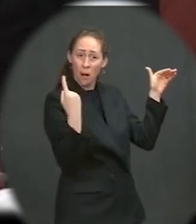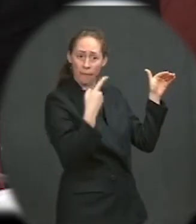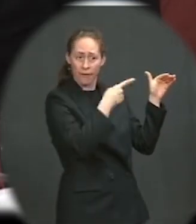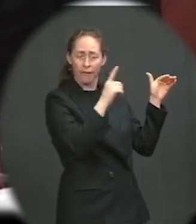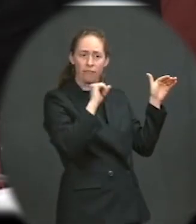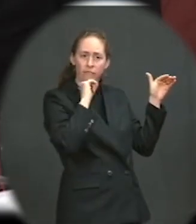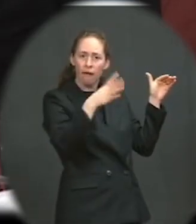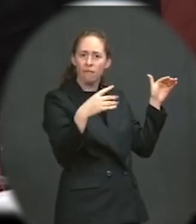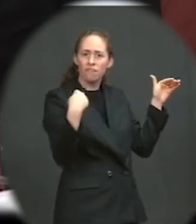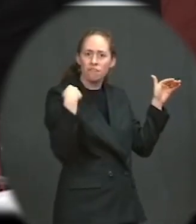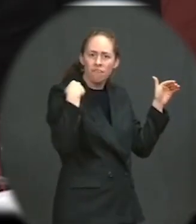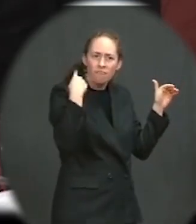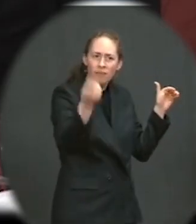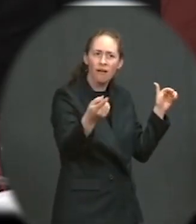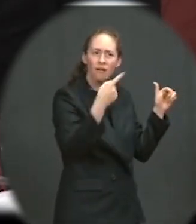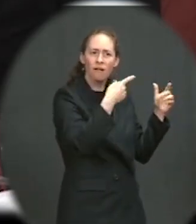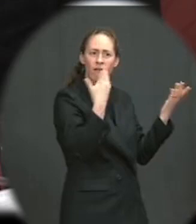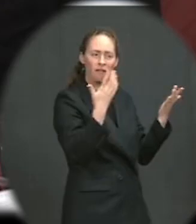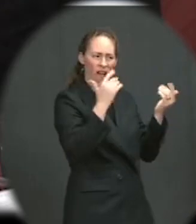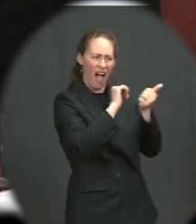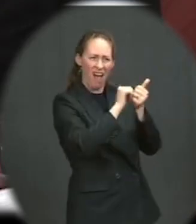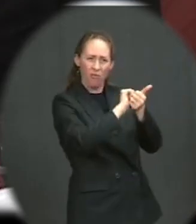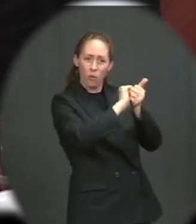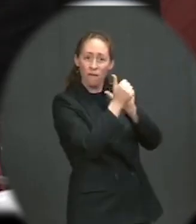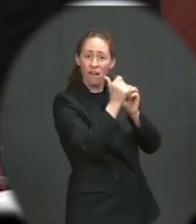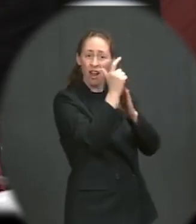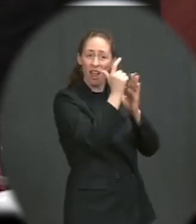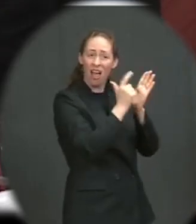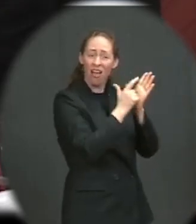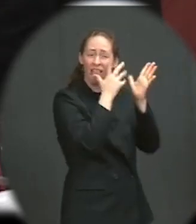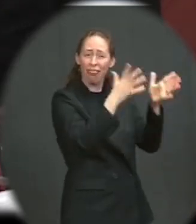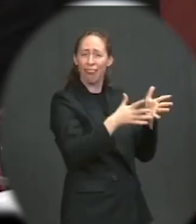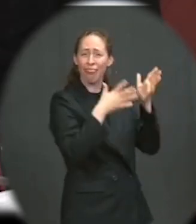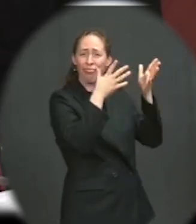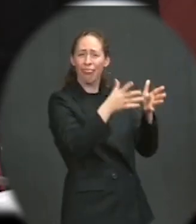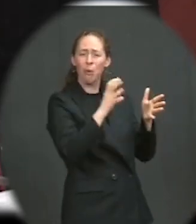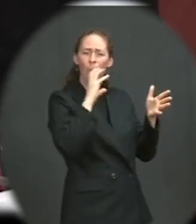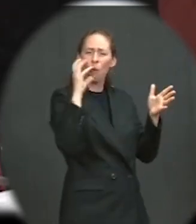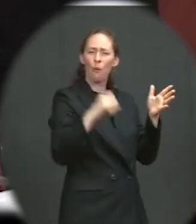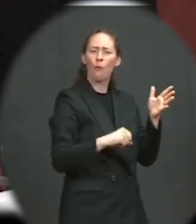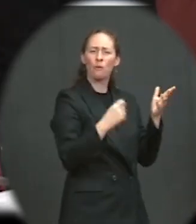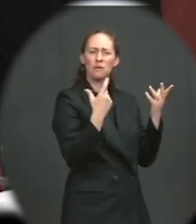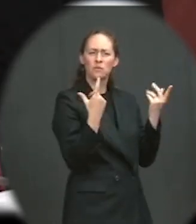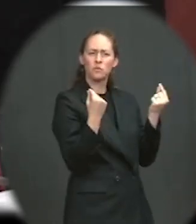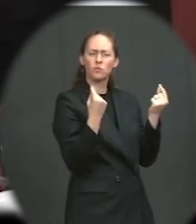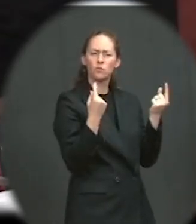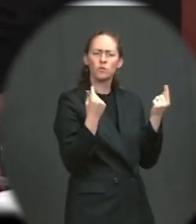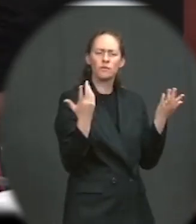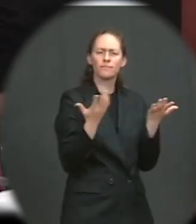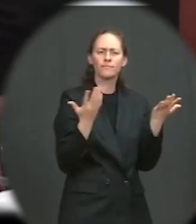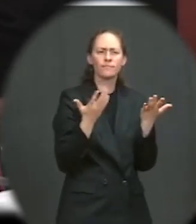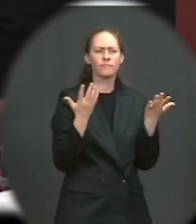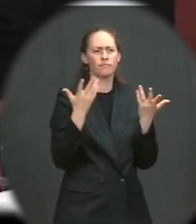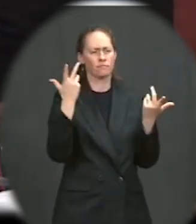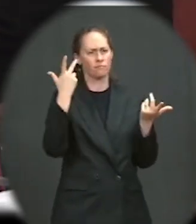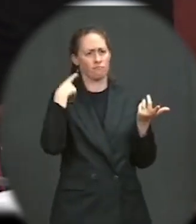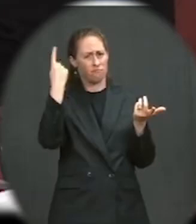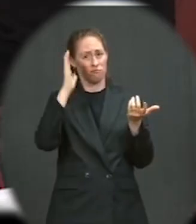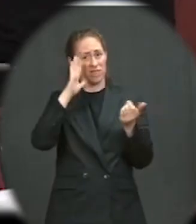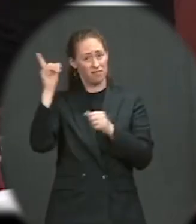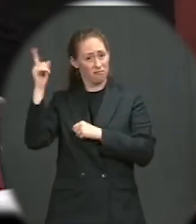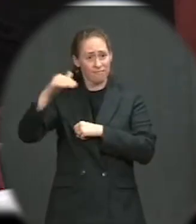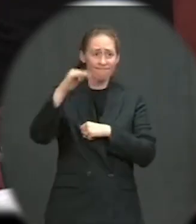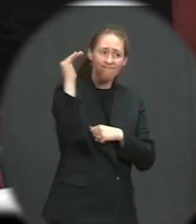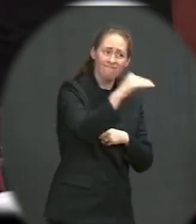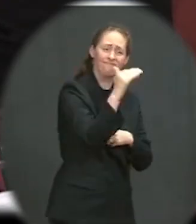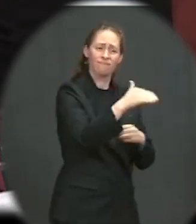reforms out of Washington. What is the president's message, then, to Americans who are concerned about rising crime in their communities? In order to